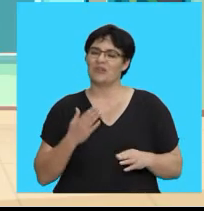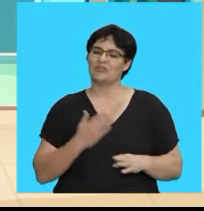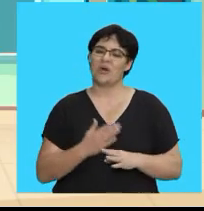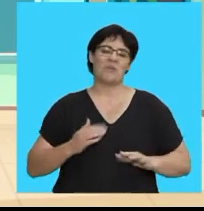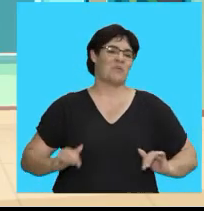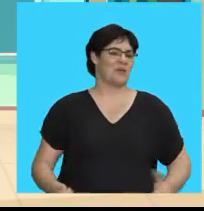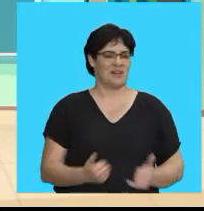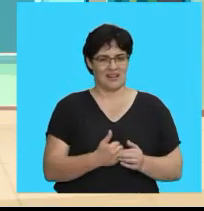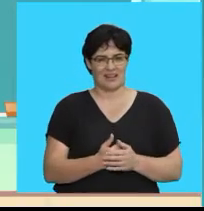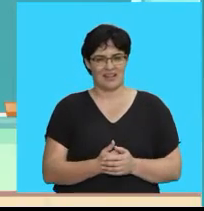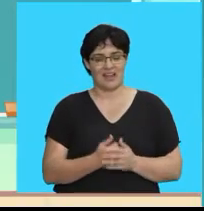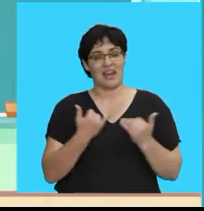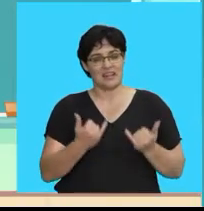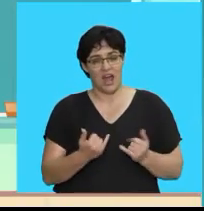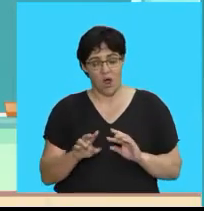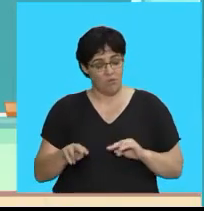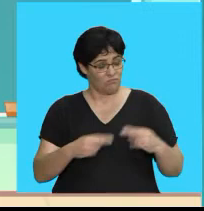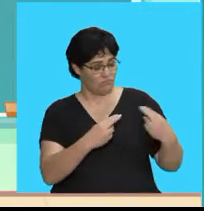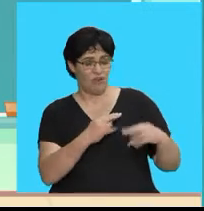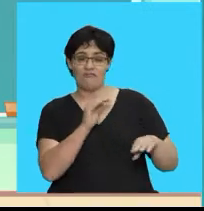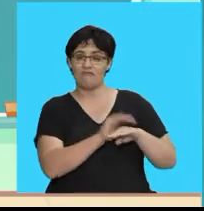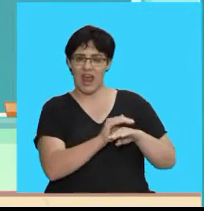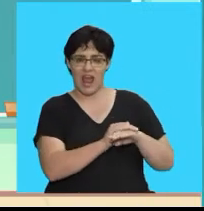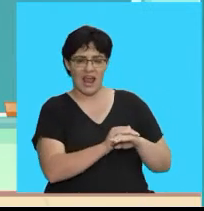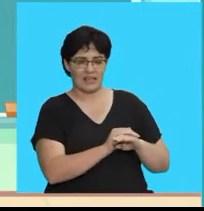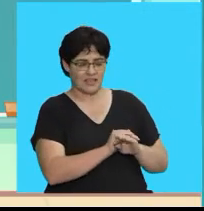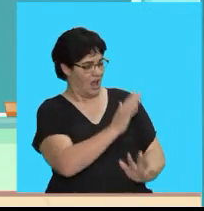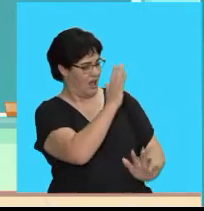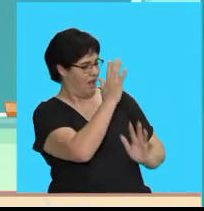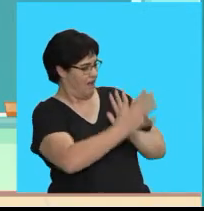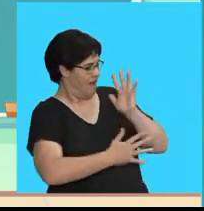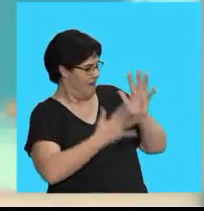Good job Fabulous work, children